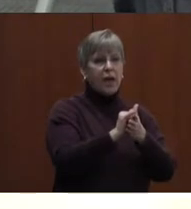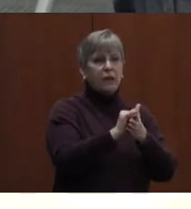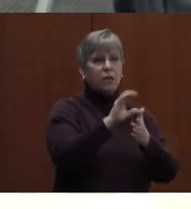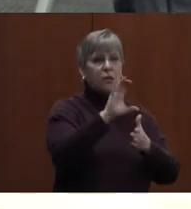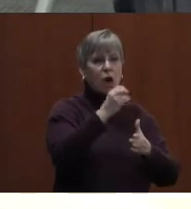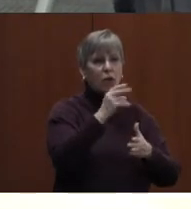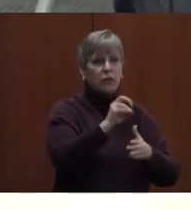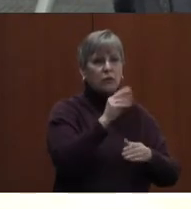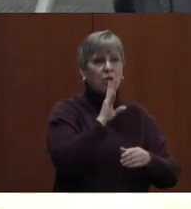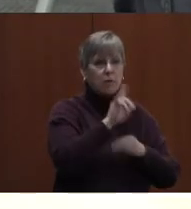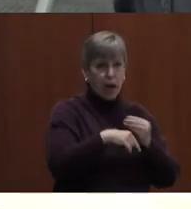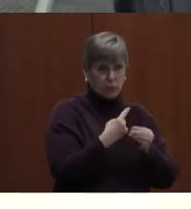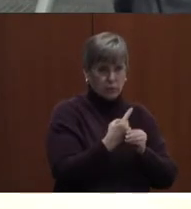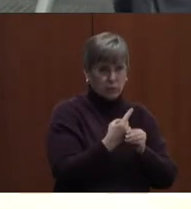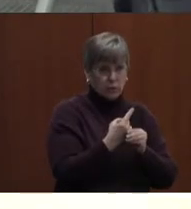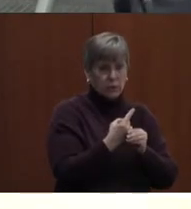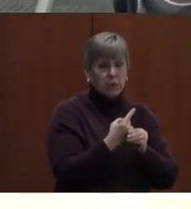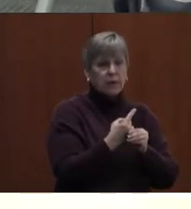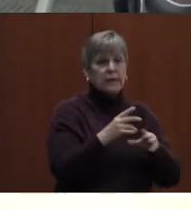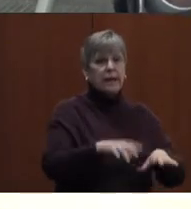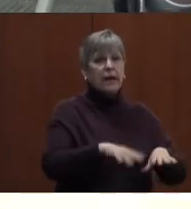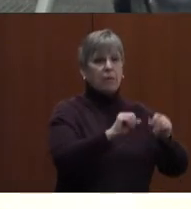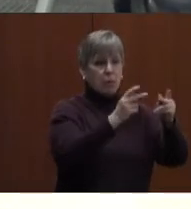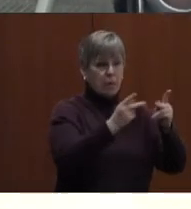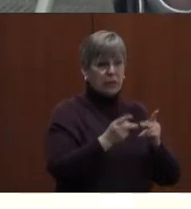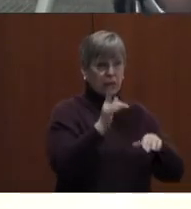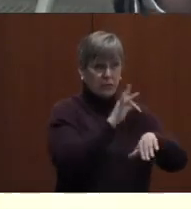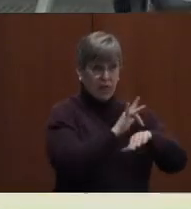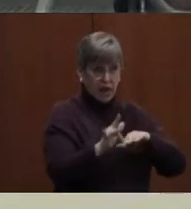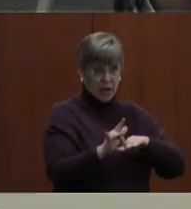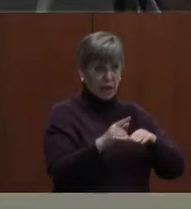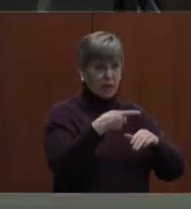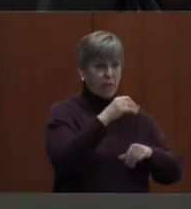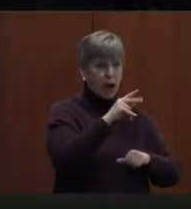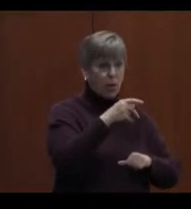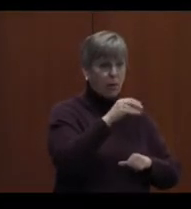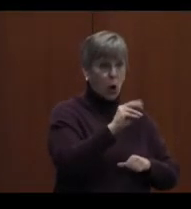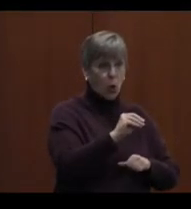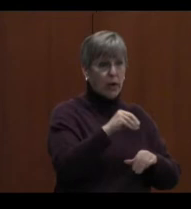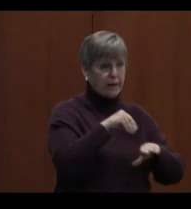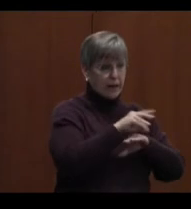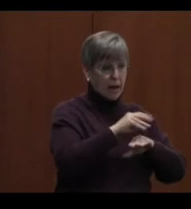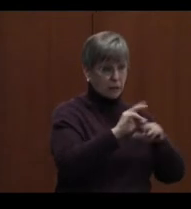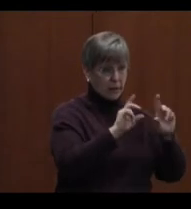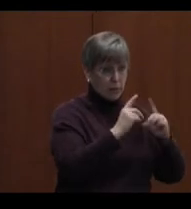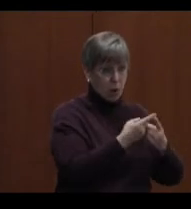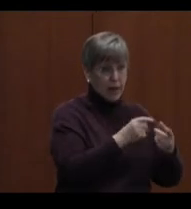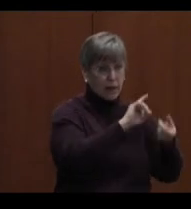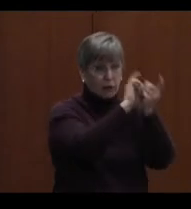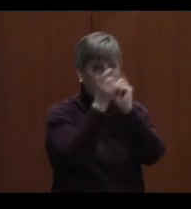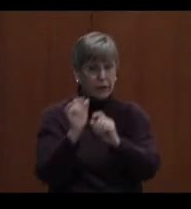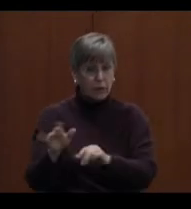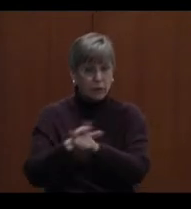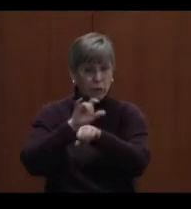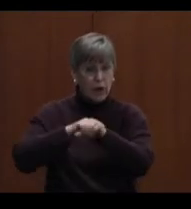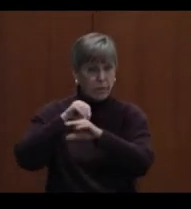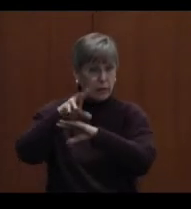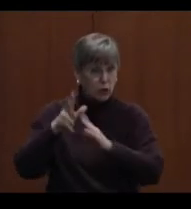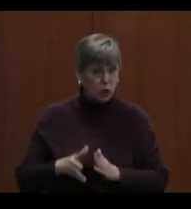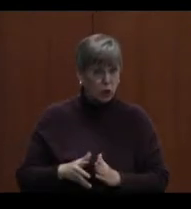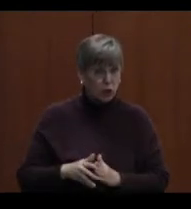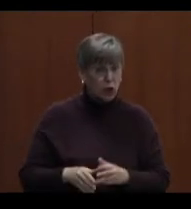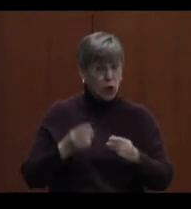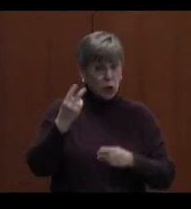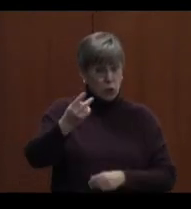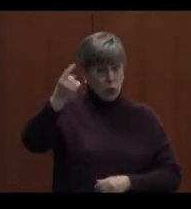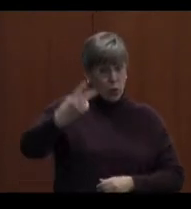is taking a position that's vacant, which is a paraprofessional within the counseling department, and converting it to a full-time counselor. So